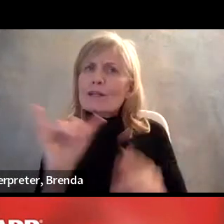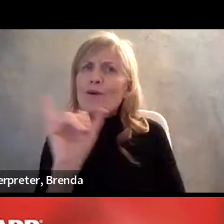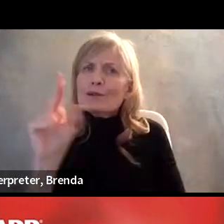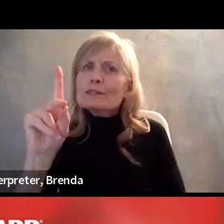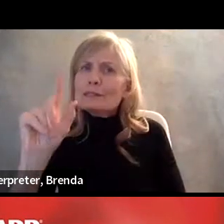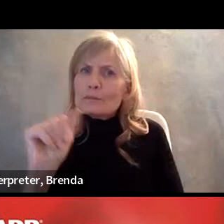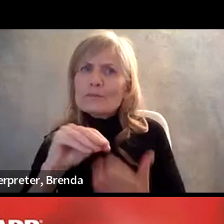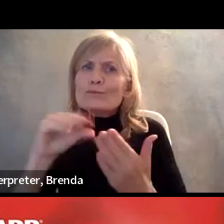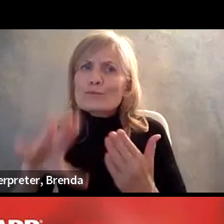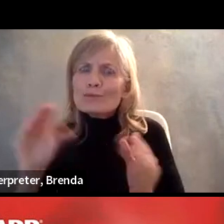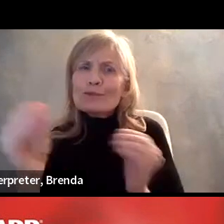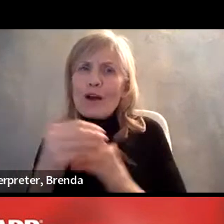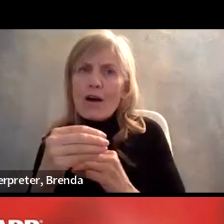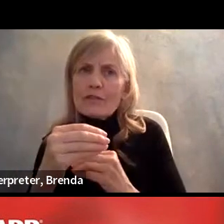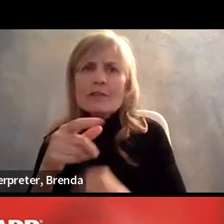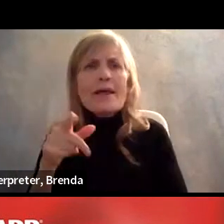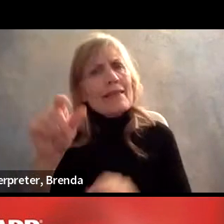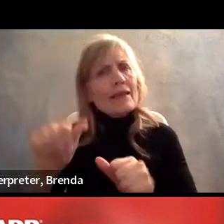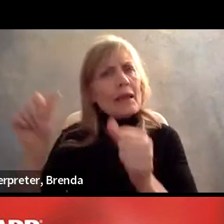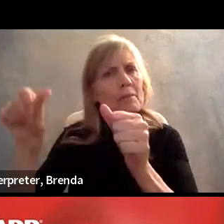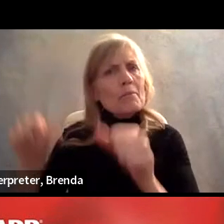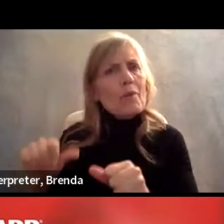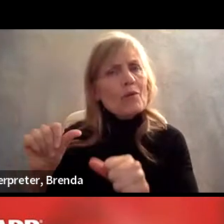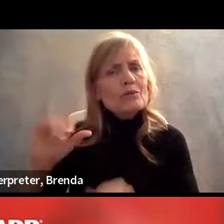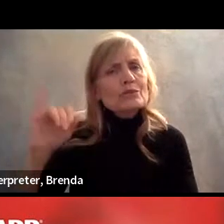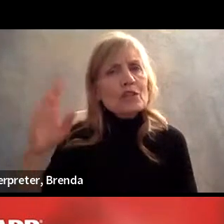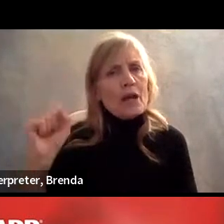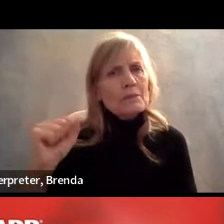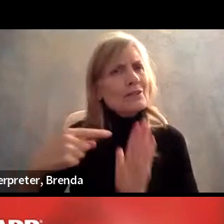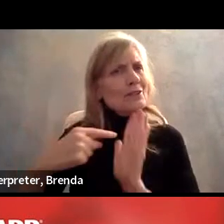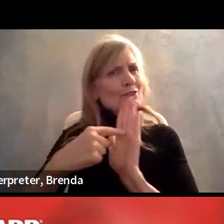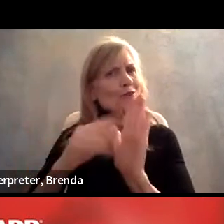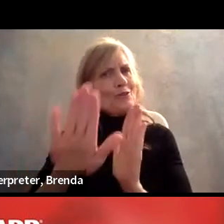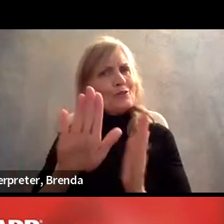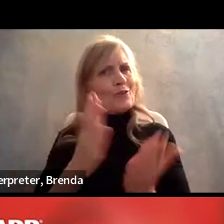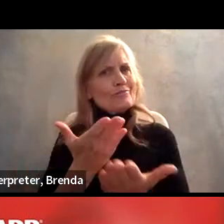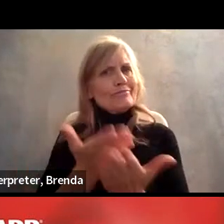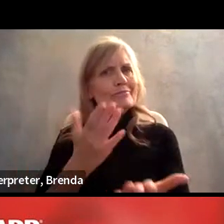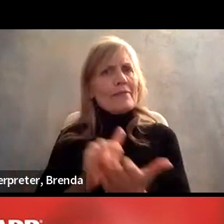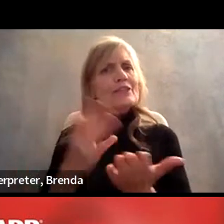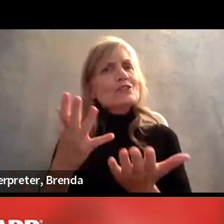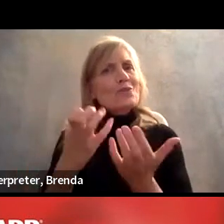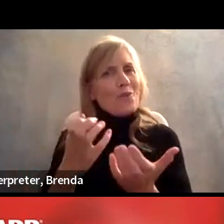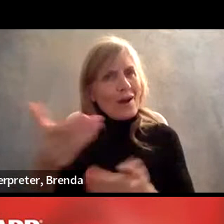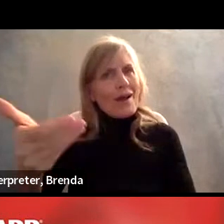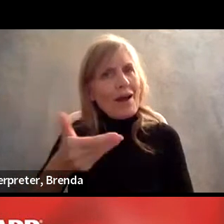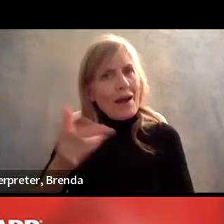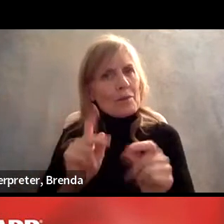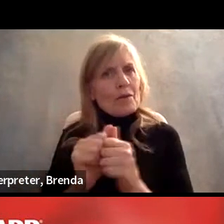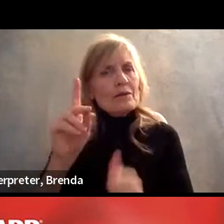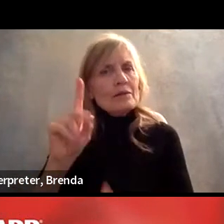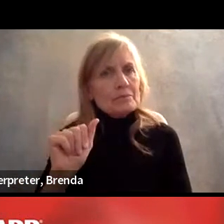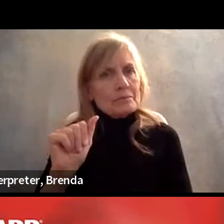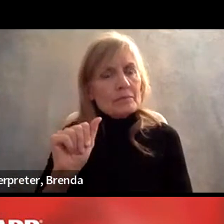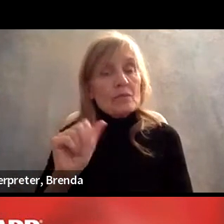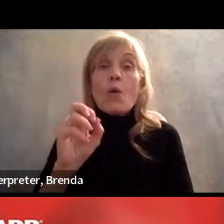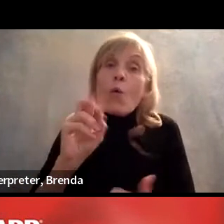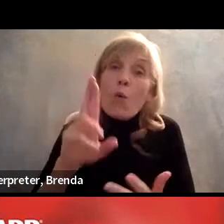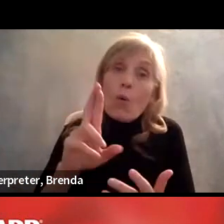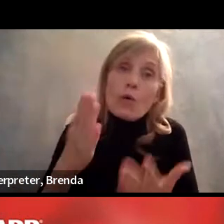up. And that indicates that you actually want to hire people with disabilities target, uh, outreach to disability organizations